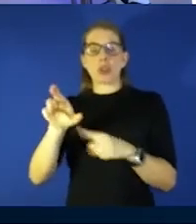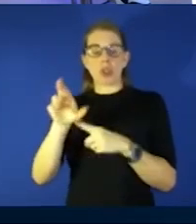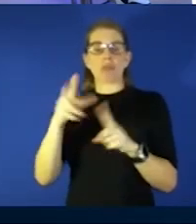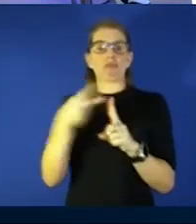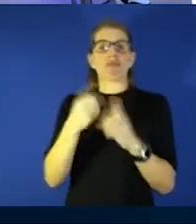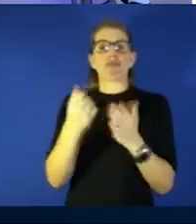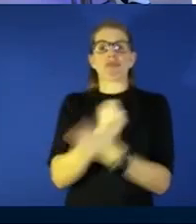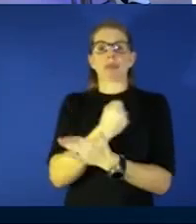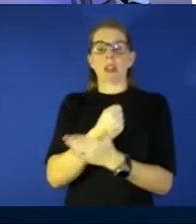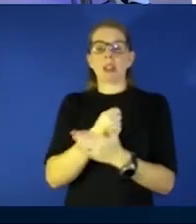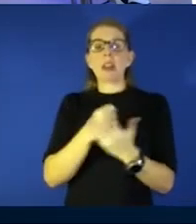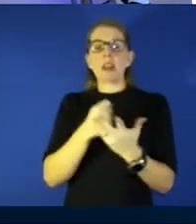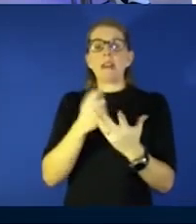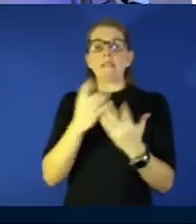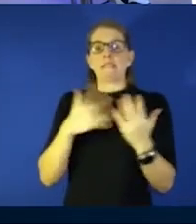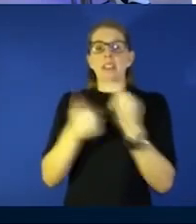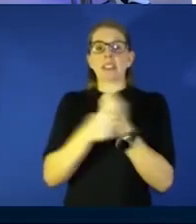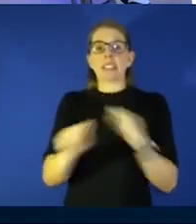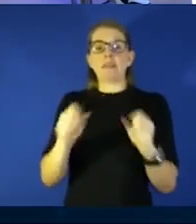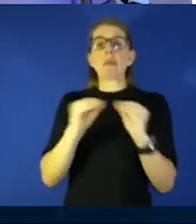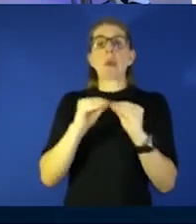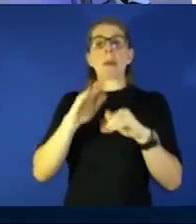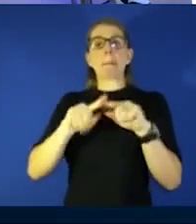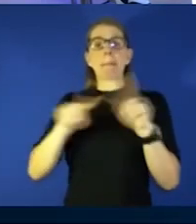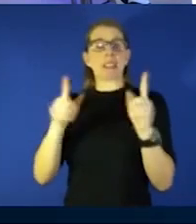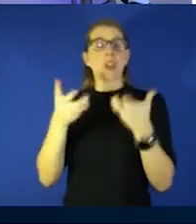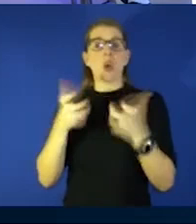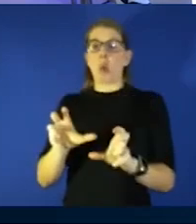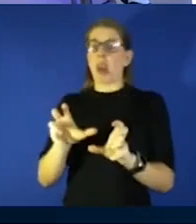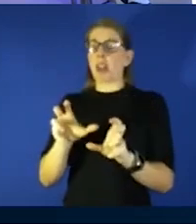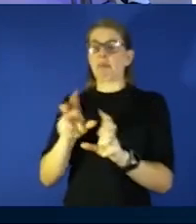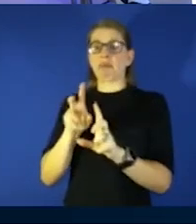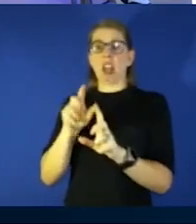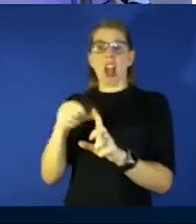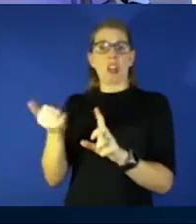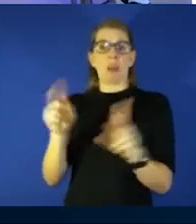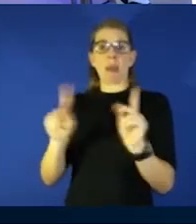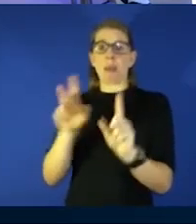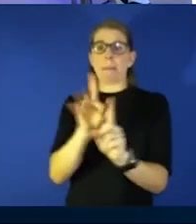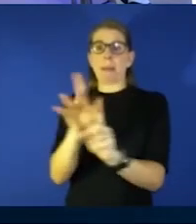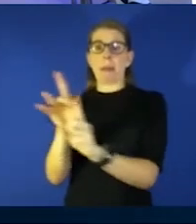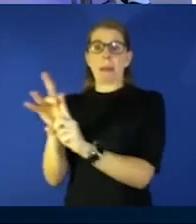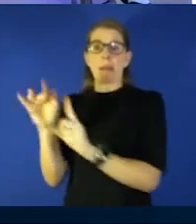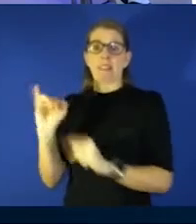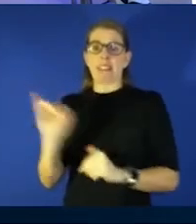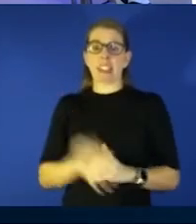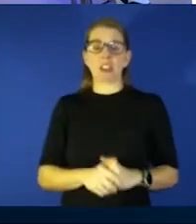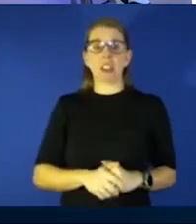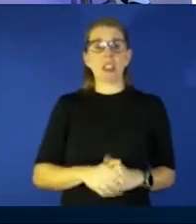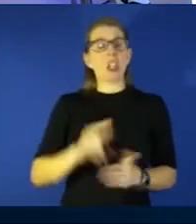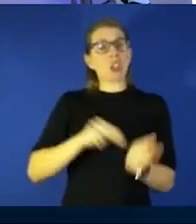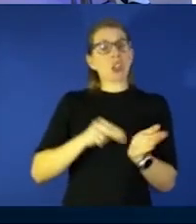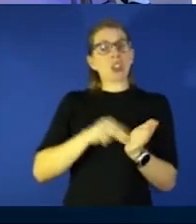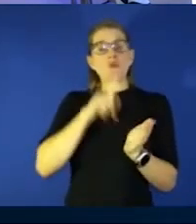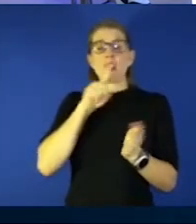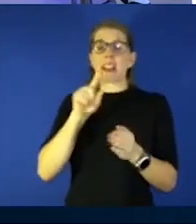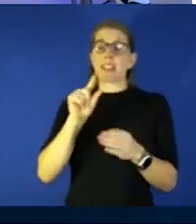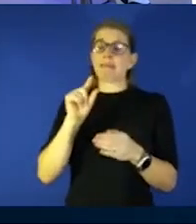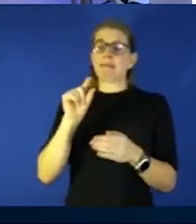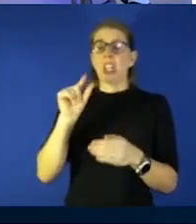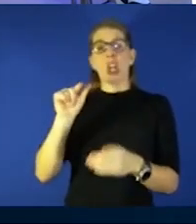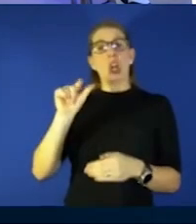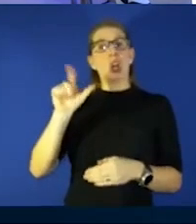not wish this disease on anyone nursing is the glue that keeps the hospital together the nursing respiratory their social worker